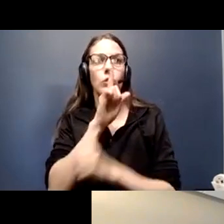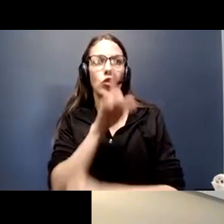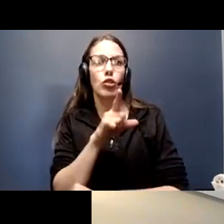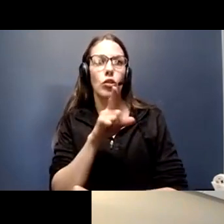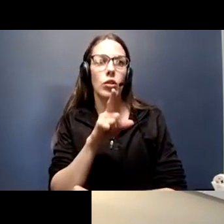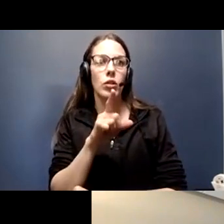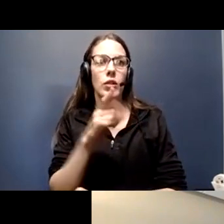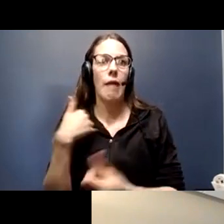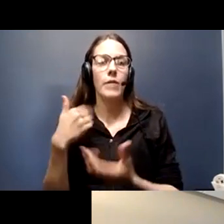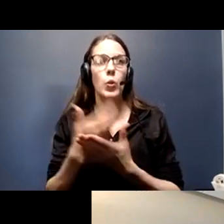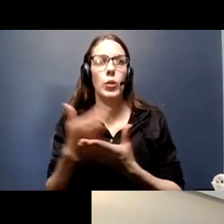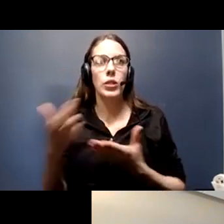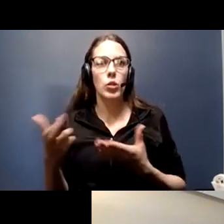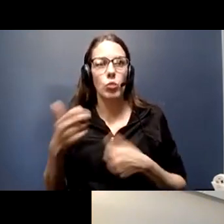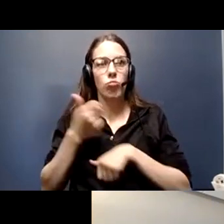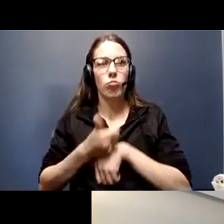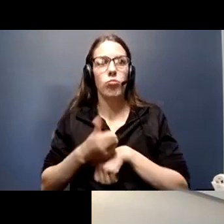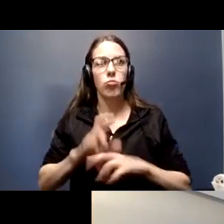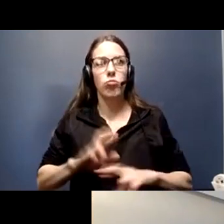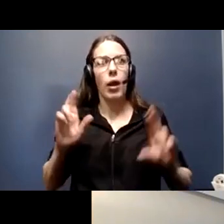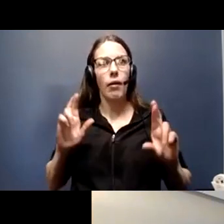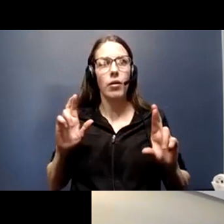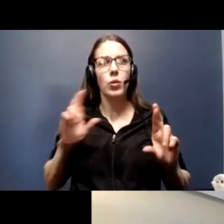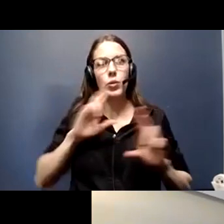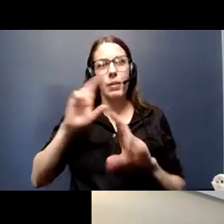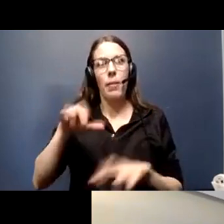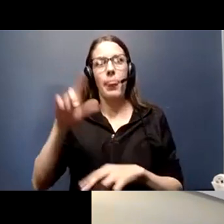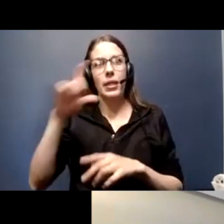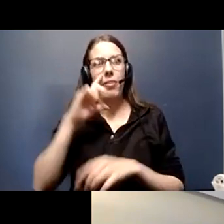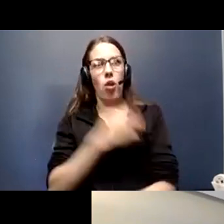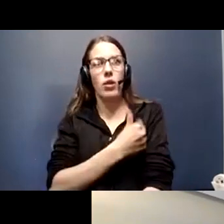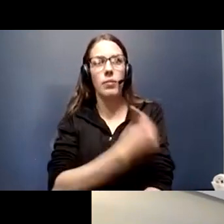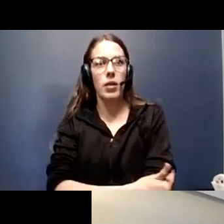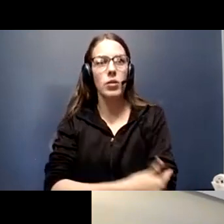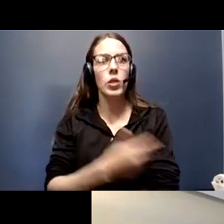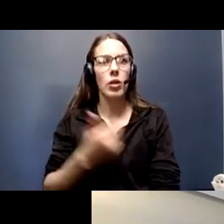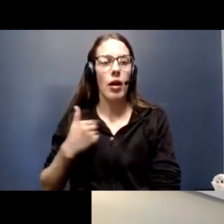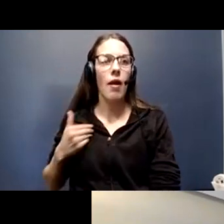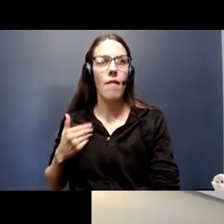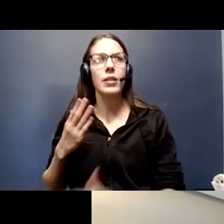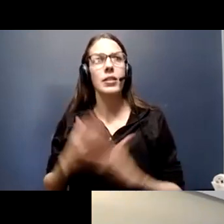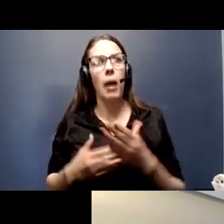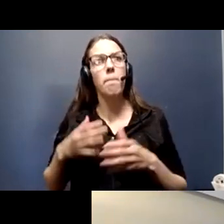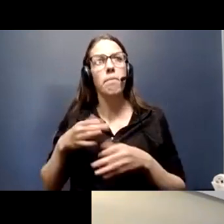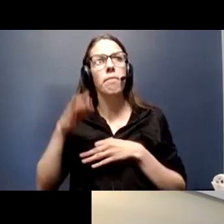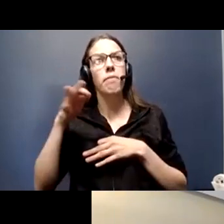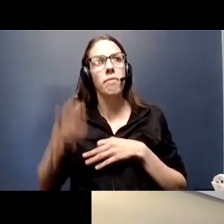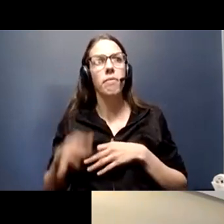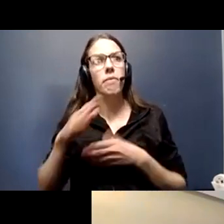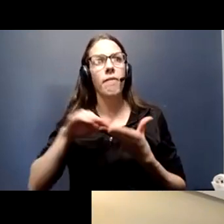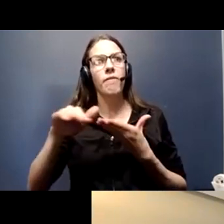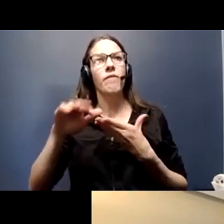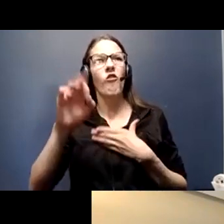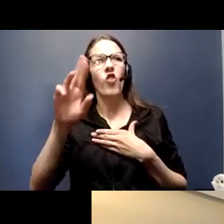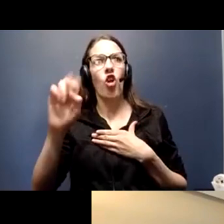appropriate resources to respond to the need of the hospitals. We did have some below, and they are already coming